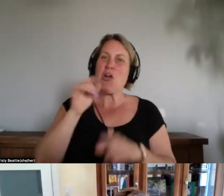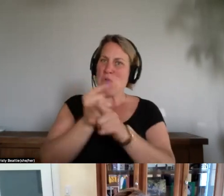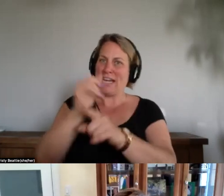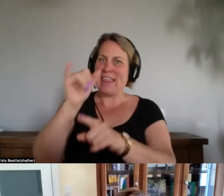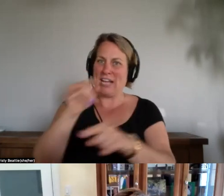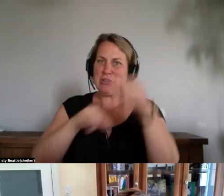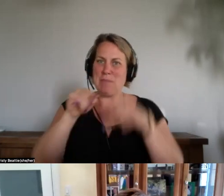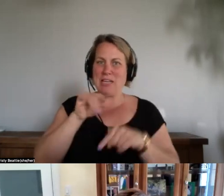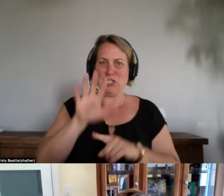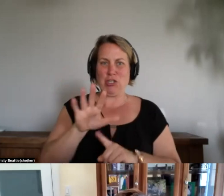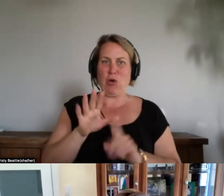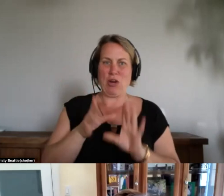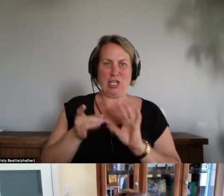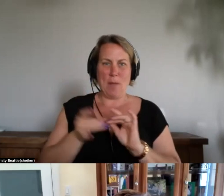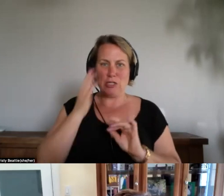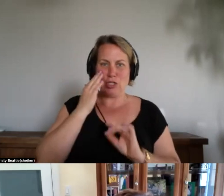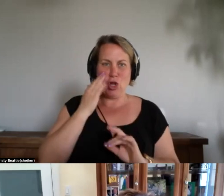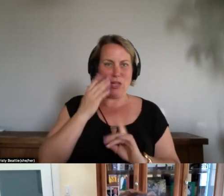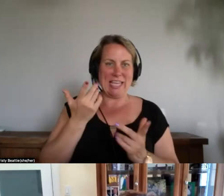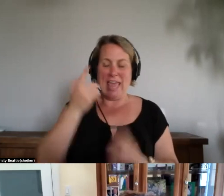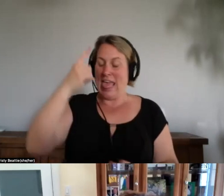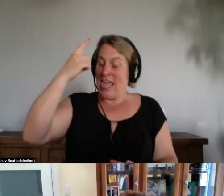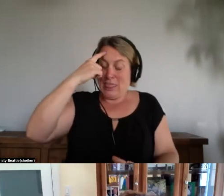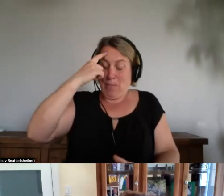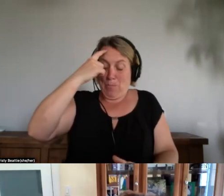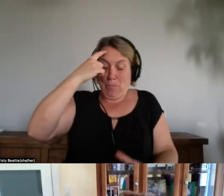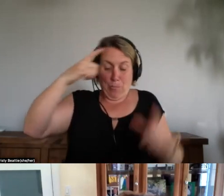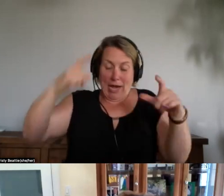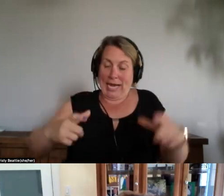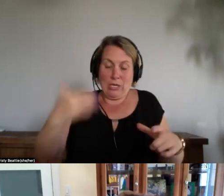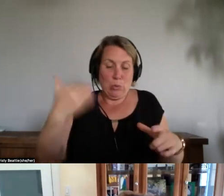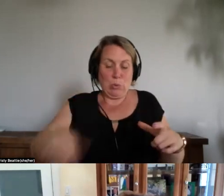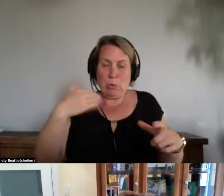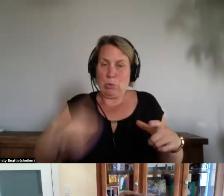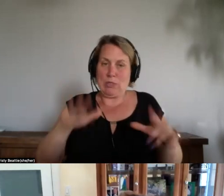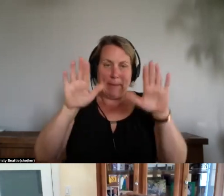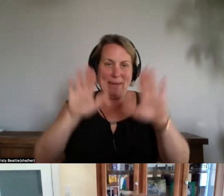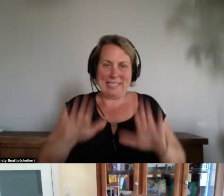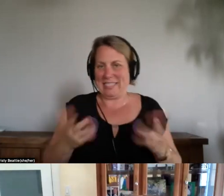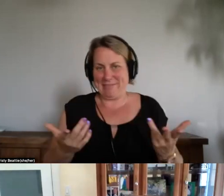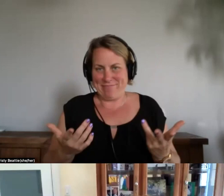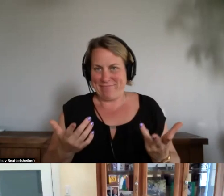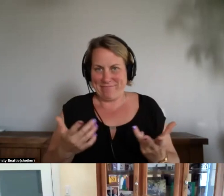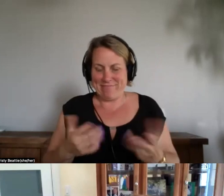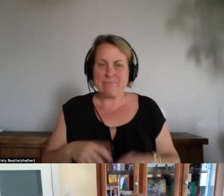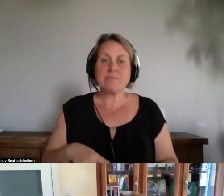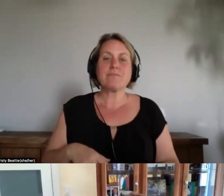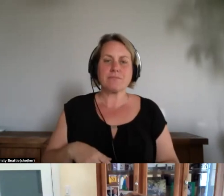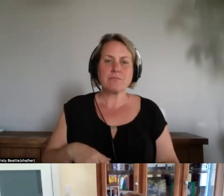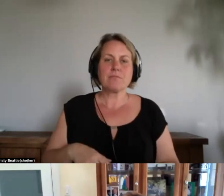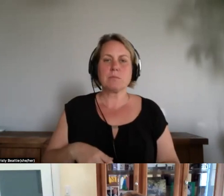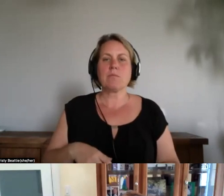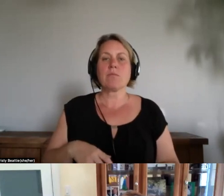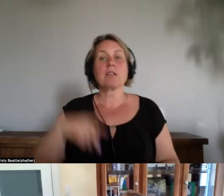uh when you open the talk um patricia for sure patricia one of the things that was a very moving certainly